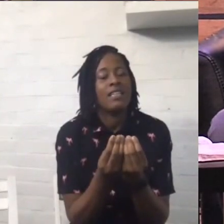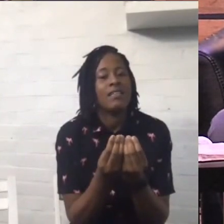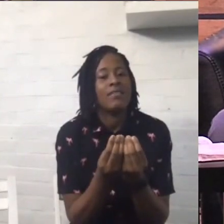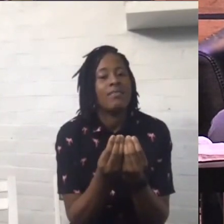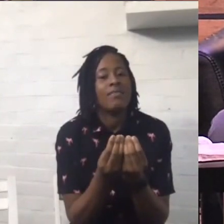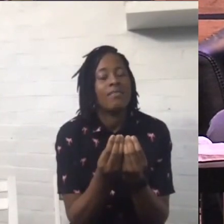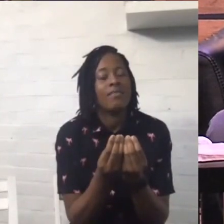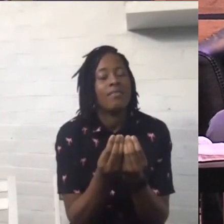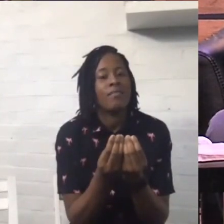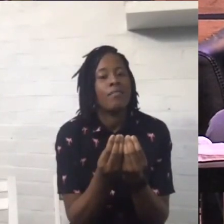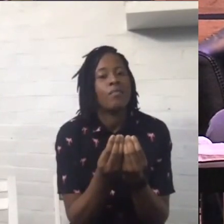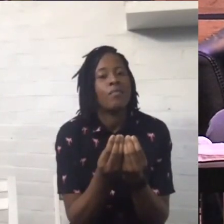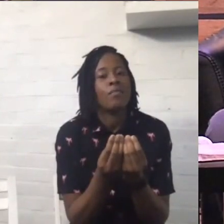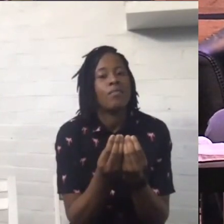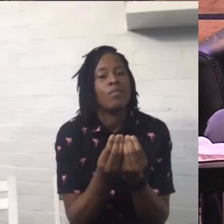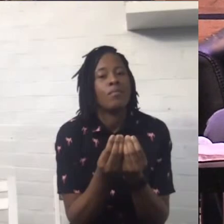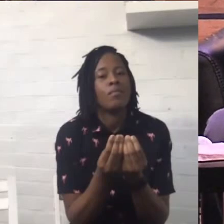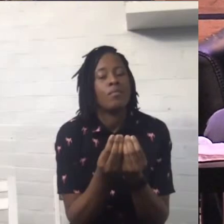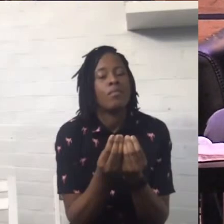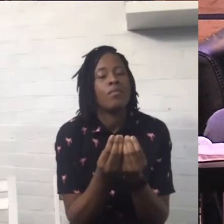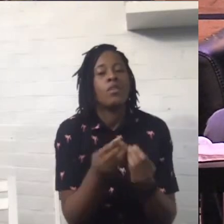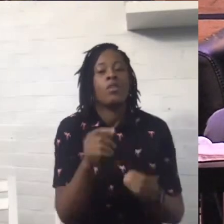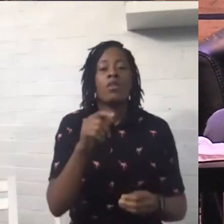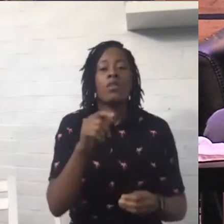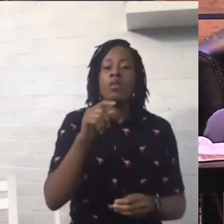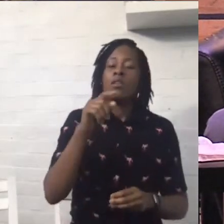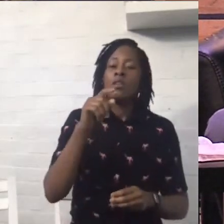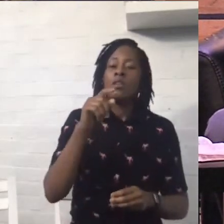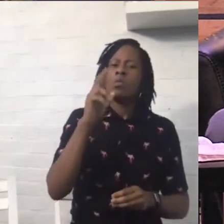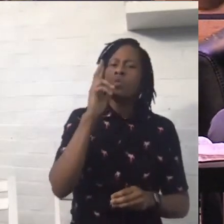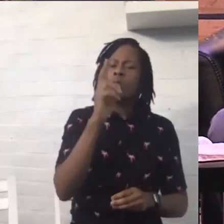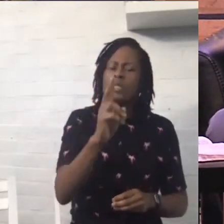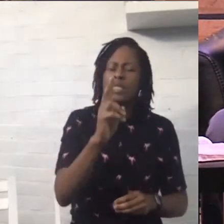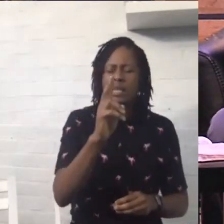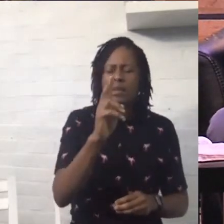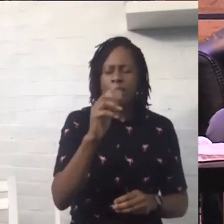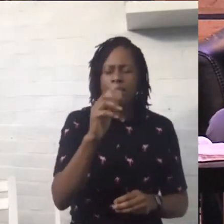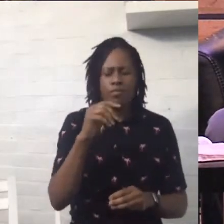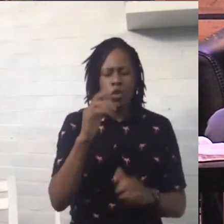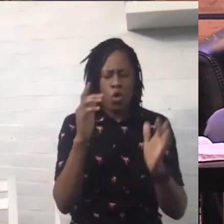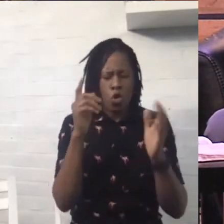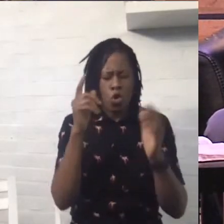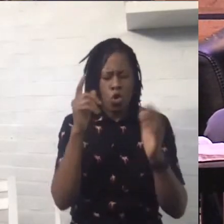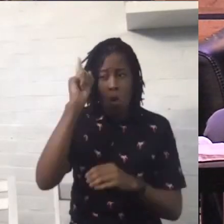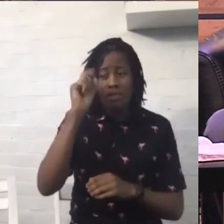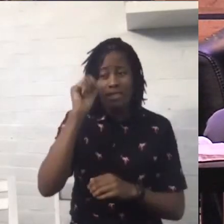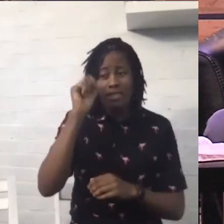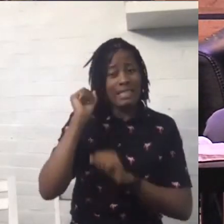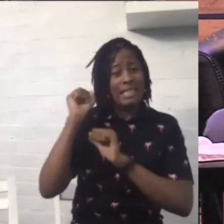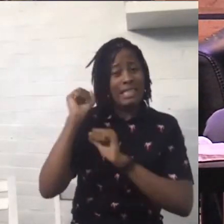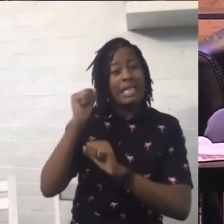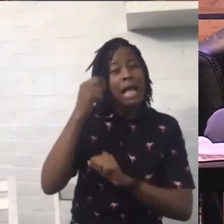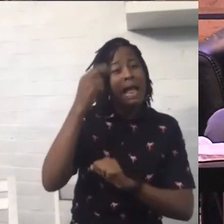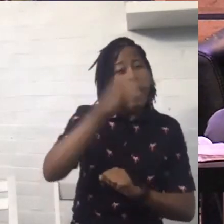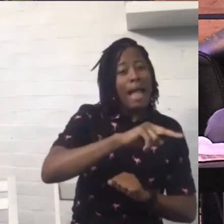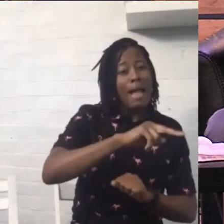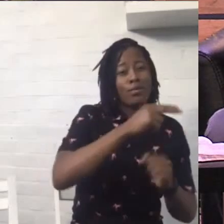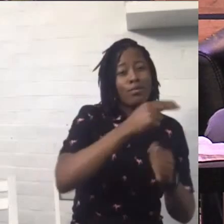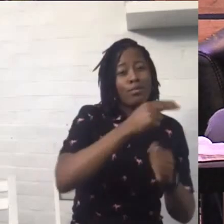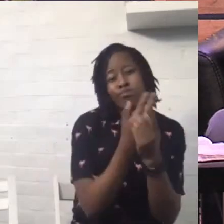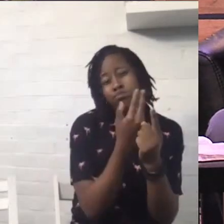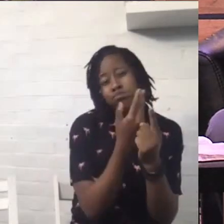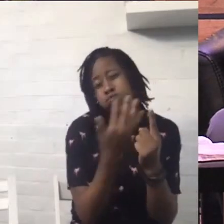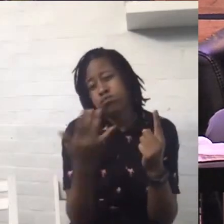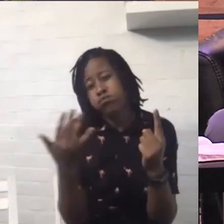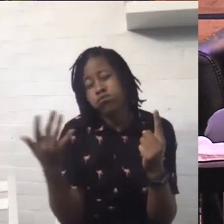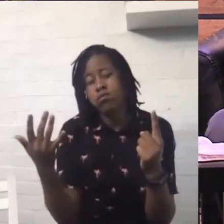you see the thing about the names of God is this they indicate the nature of God you say Lord provide for